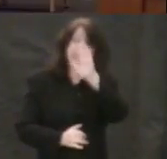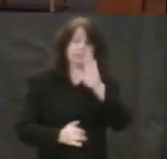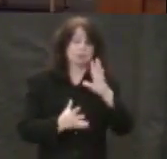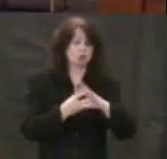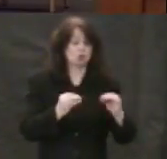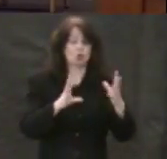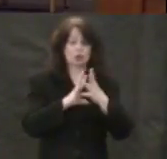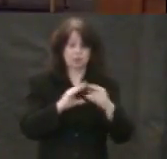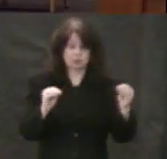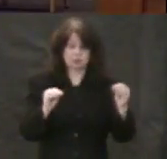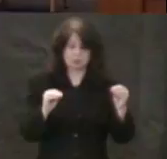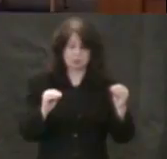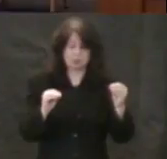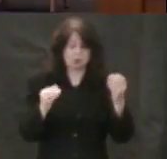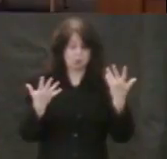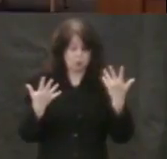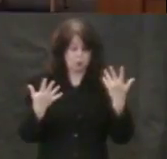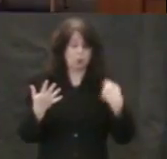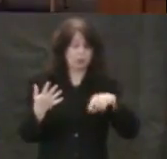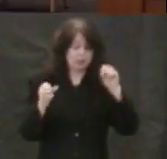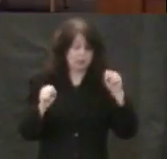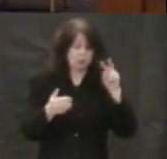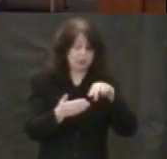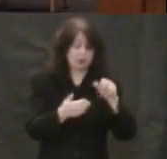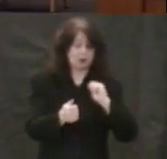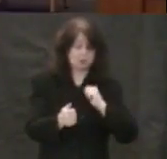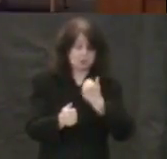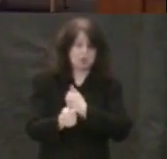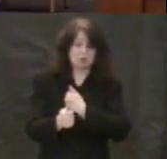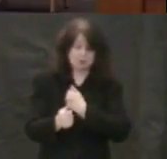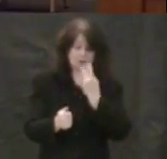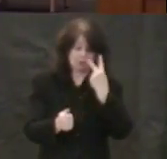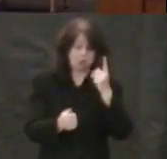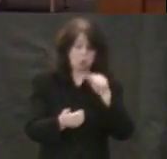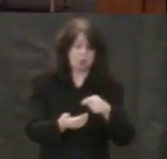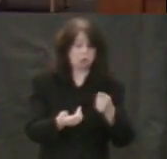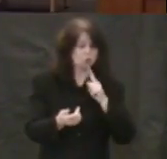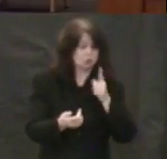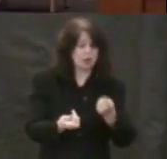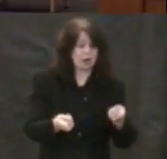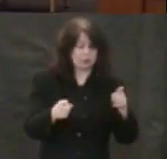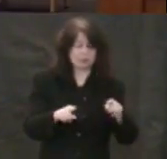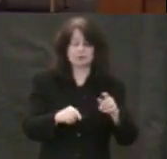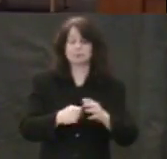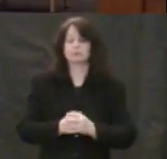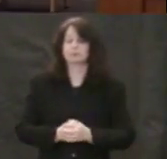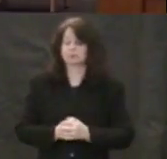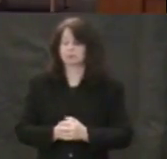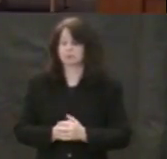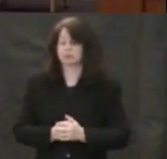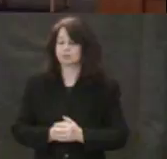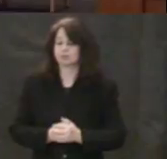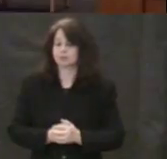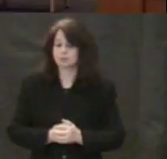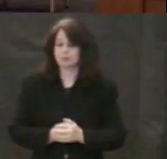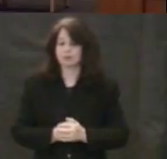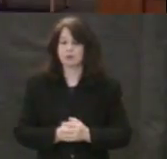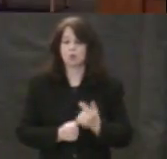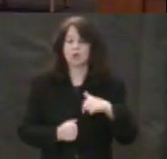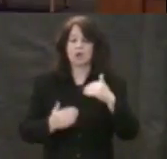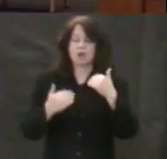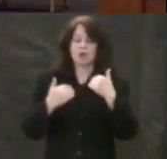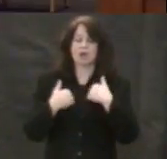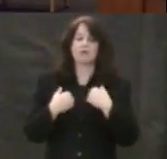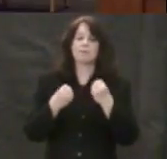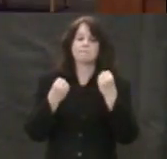dependable, handed down through generations before they were finally committed to papyrus through a stylus. We have